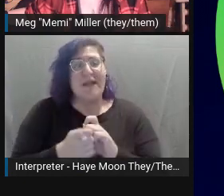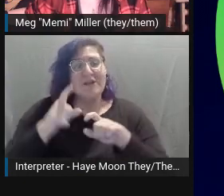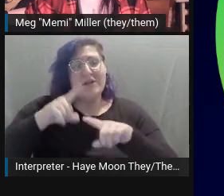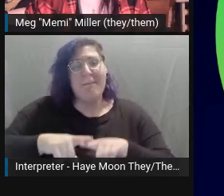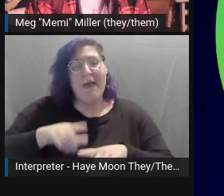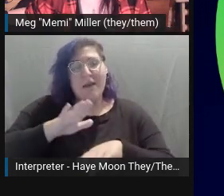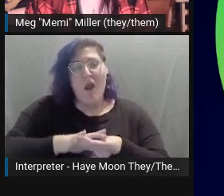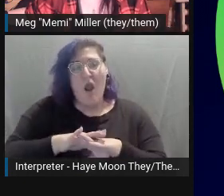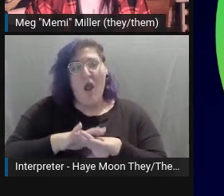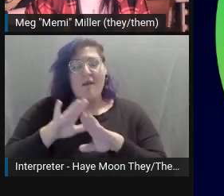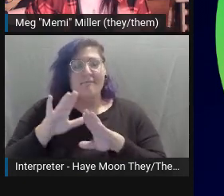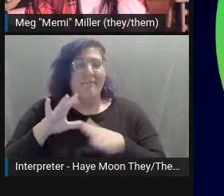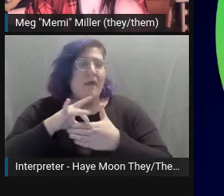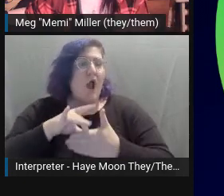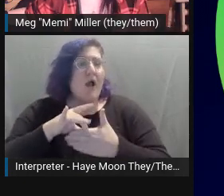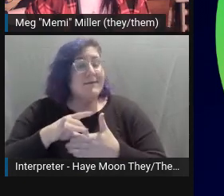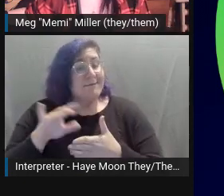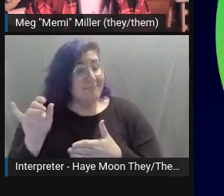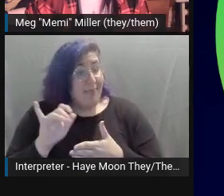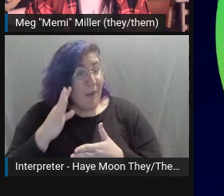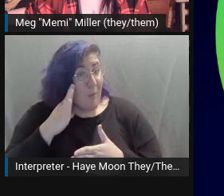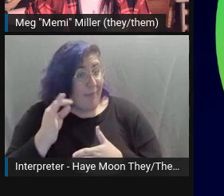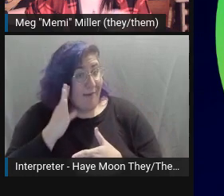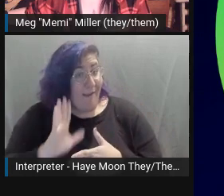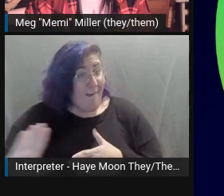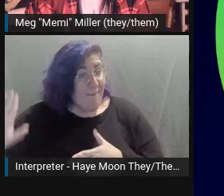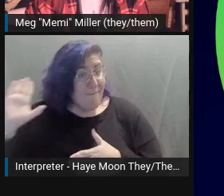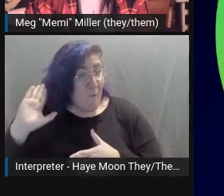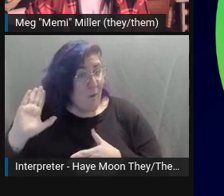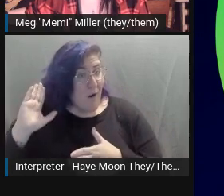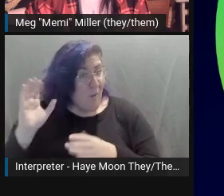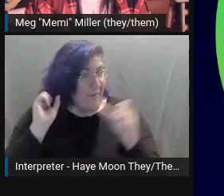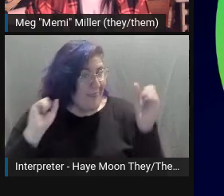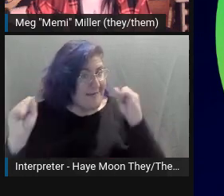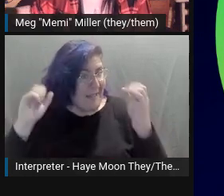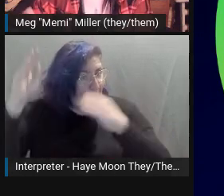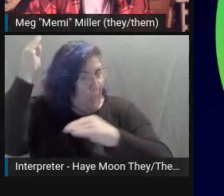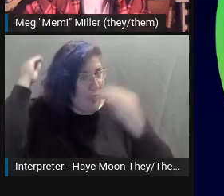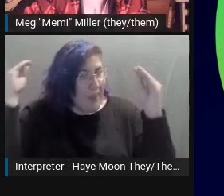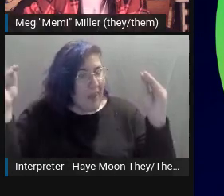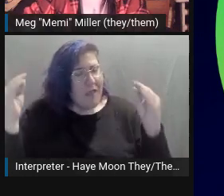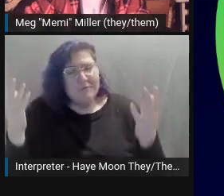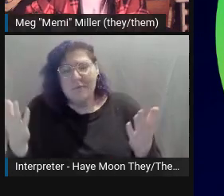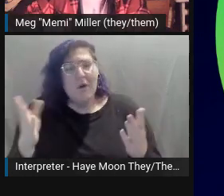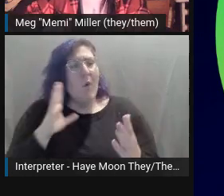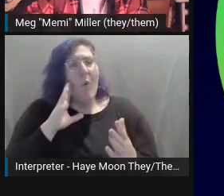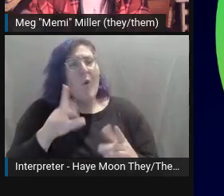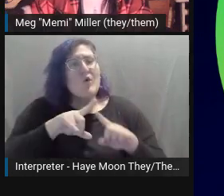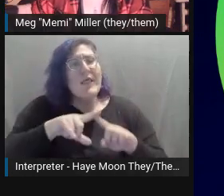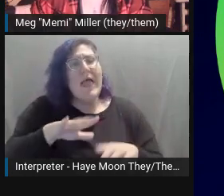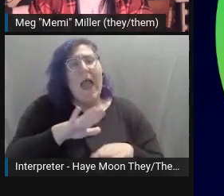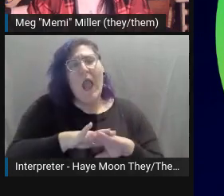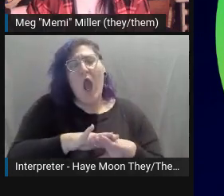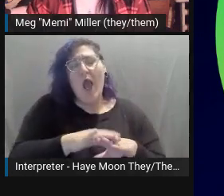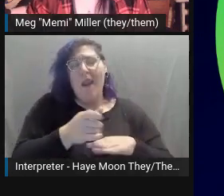And this may not always be true to the literal image, and will rely on subtext as opposed to context.